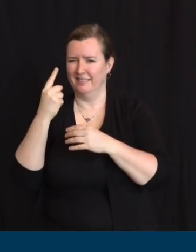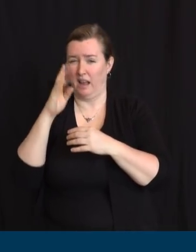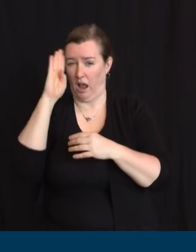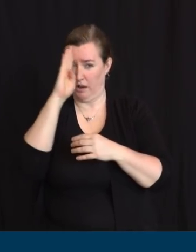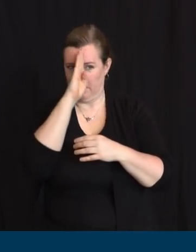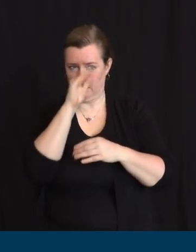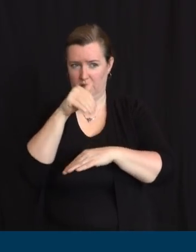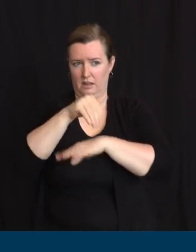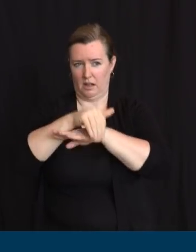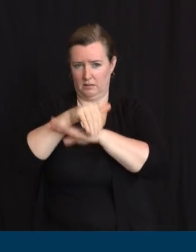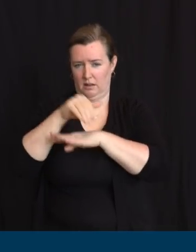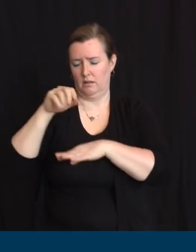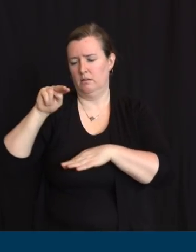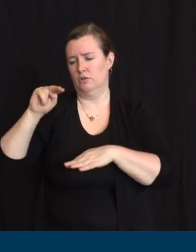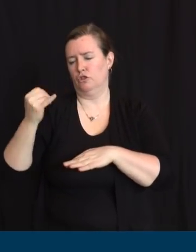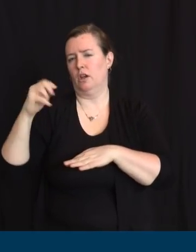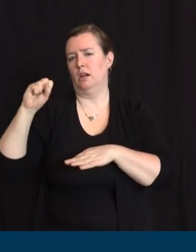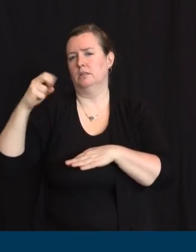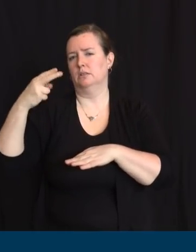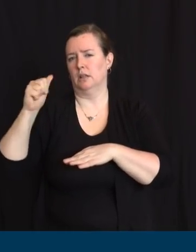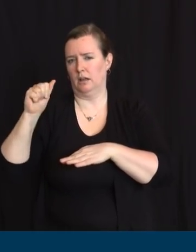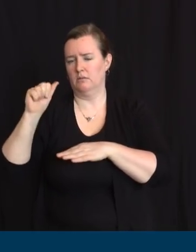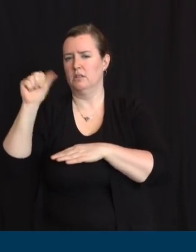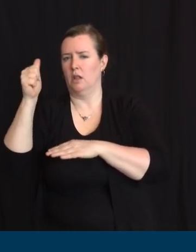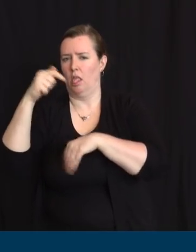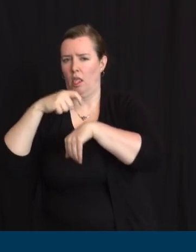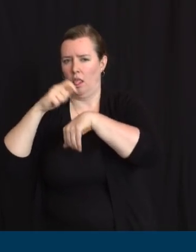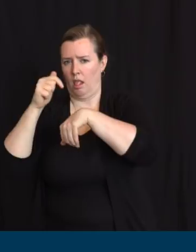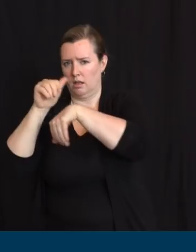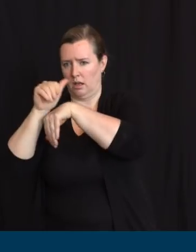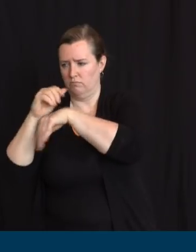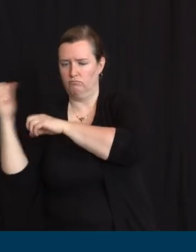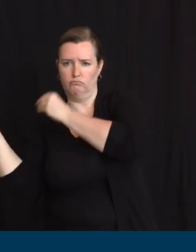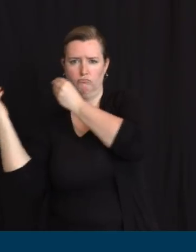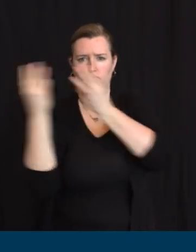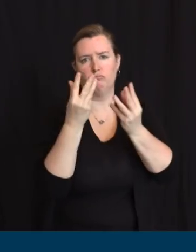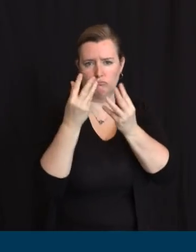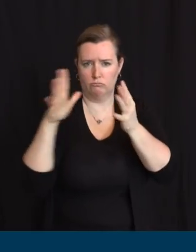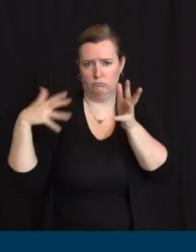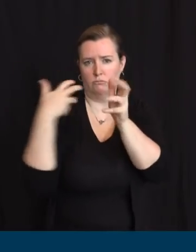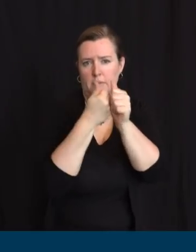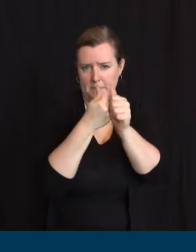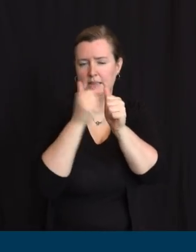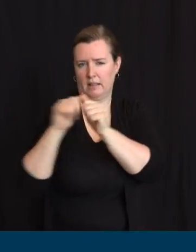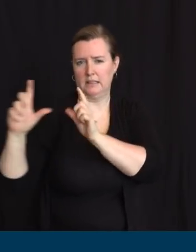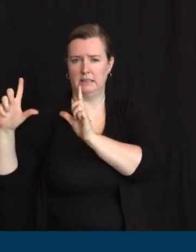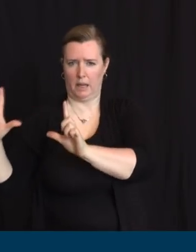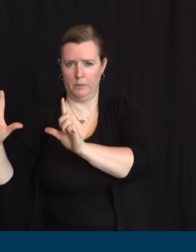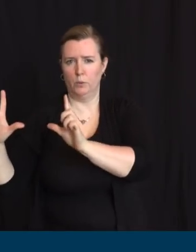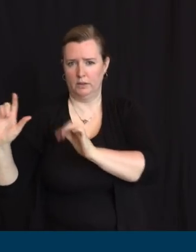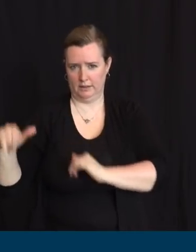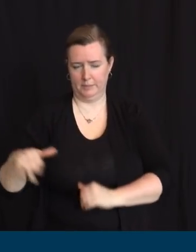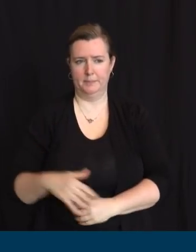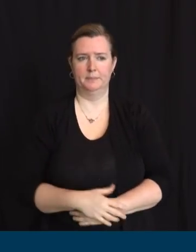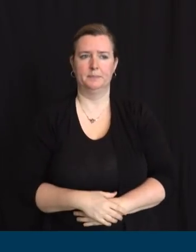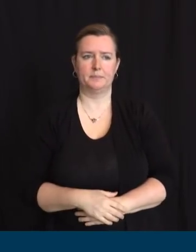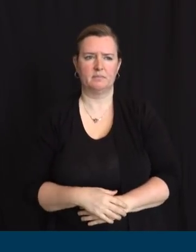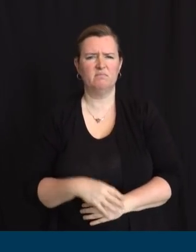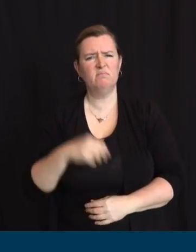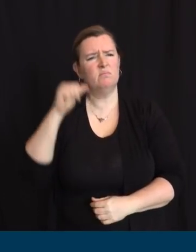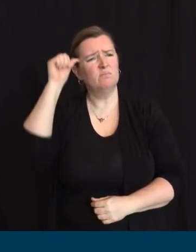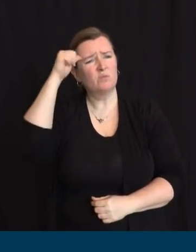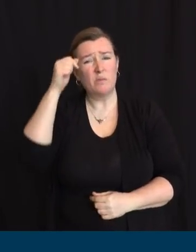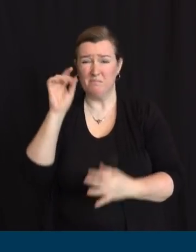there may be overnight changes or late reports that are not yet reflective in the data. Remember, these numbers are just a snapshot